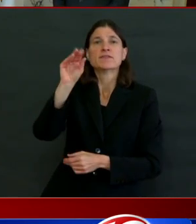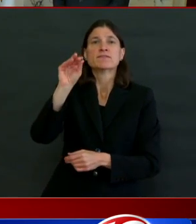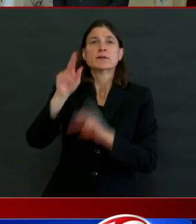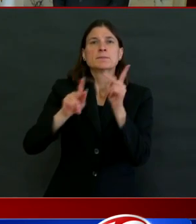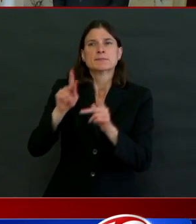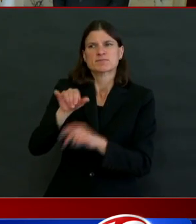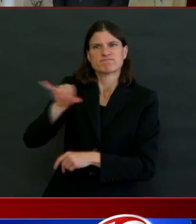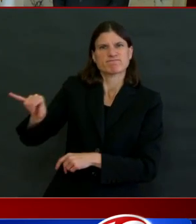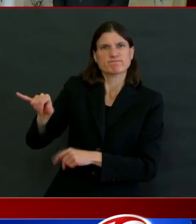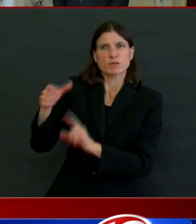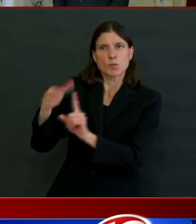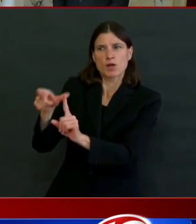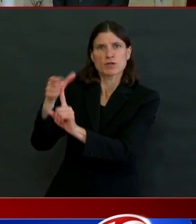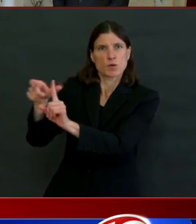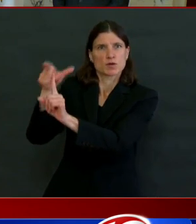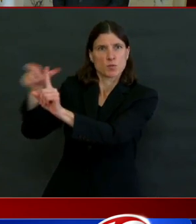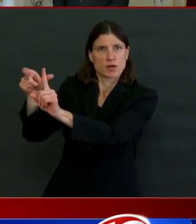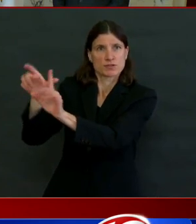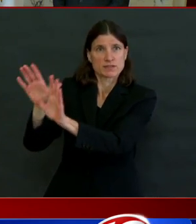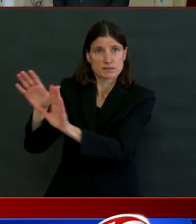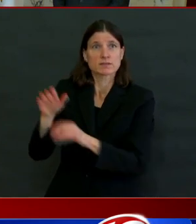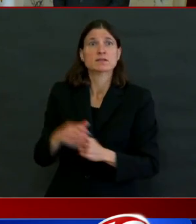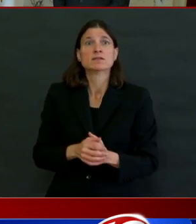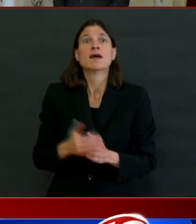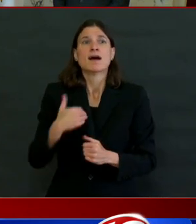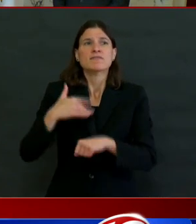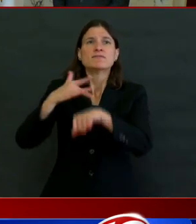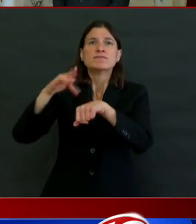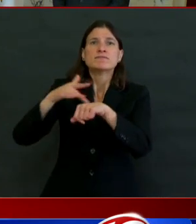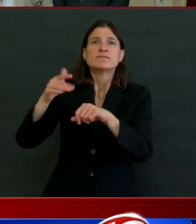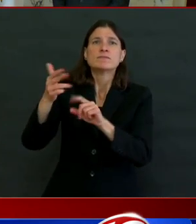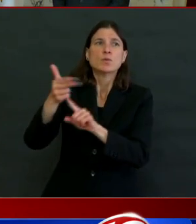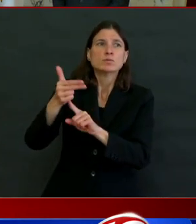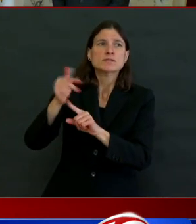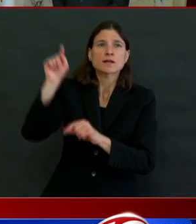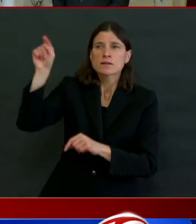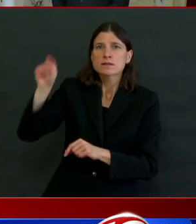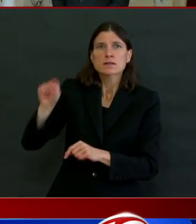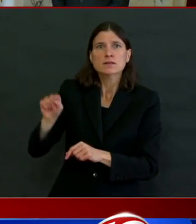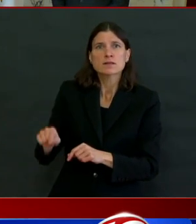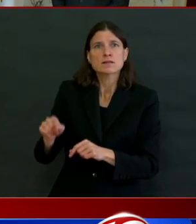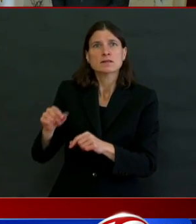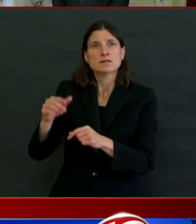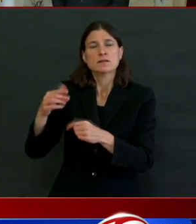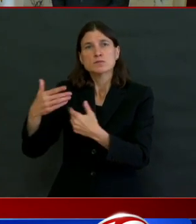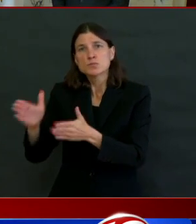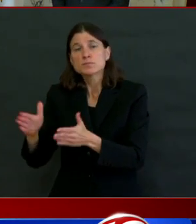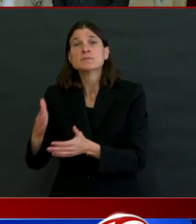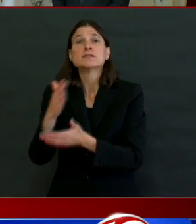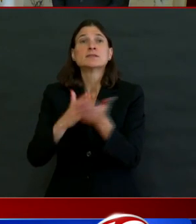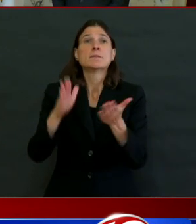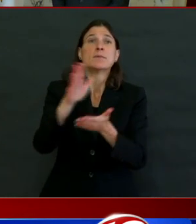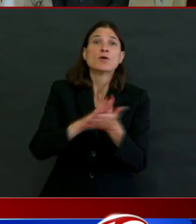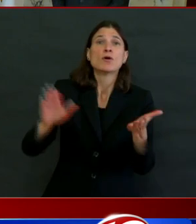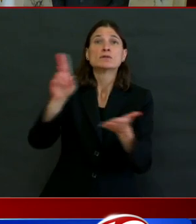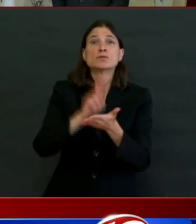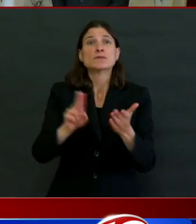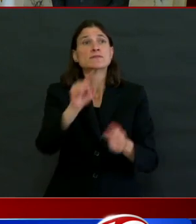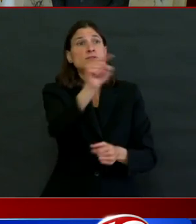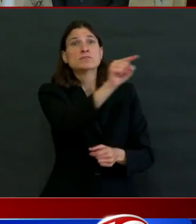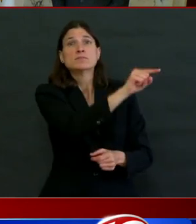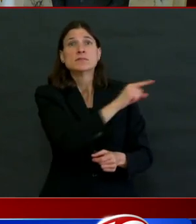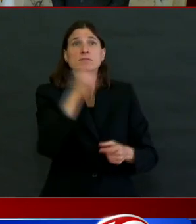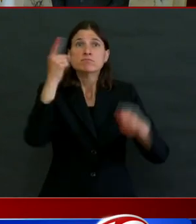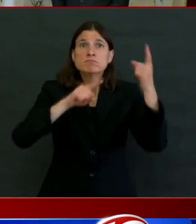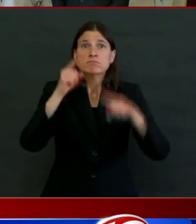room available. Secondly, we are also working with colleges and universities to see if we might be able to use some of